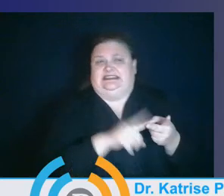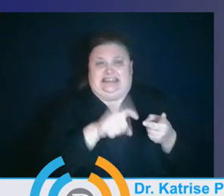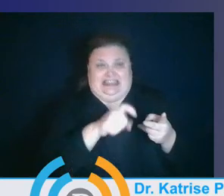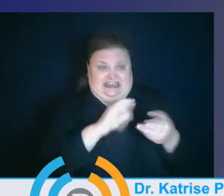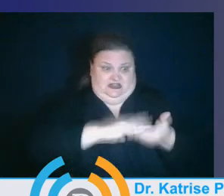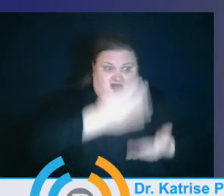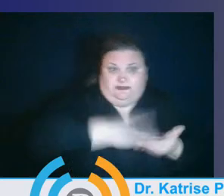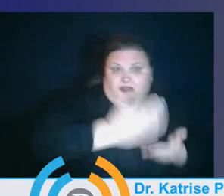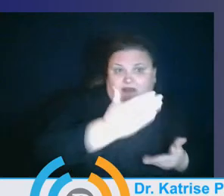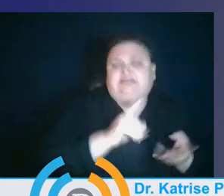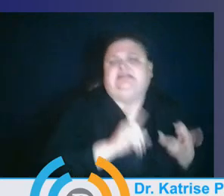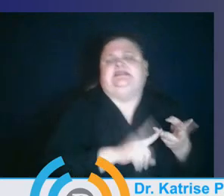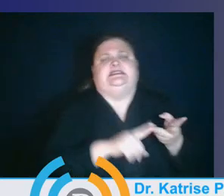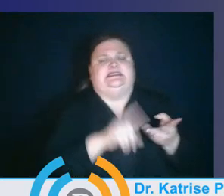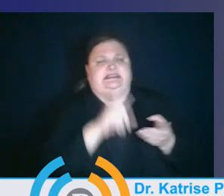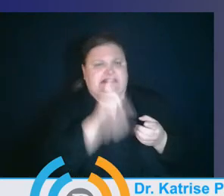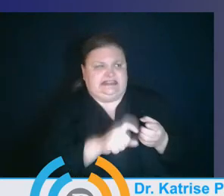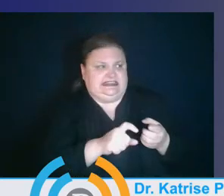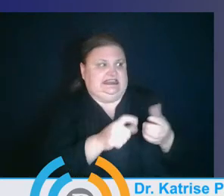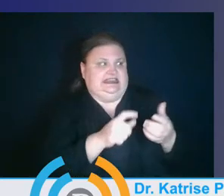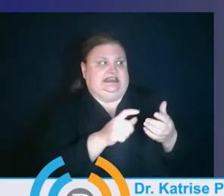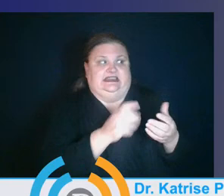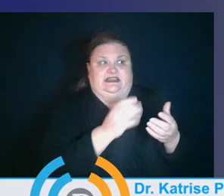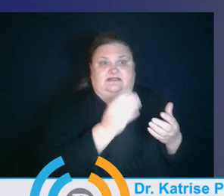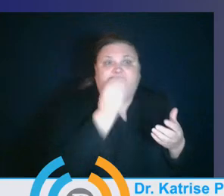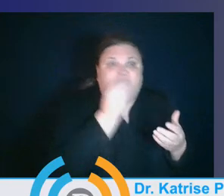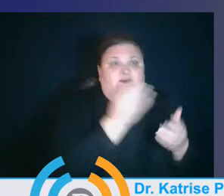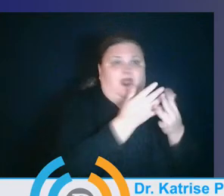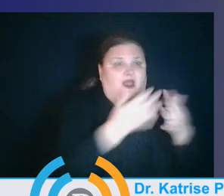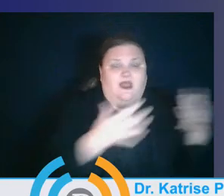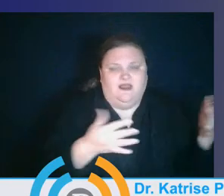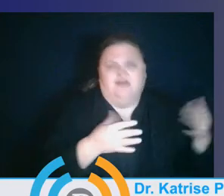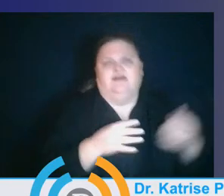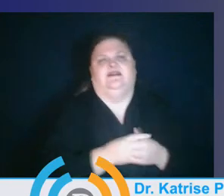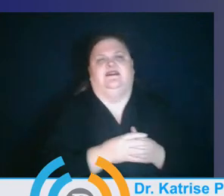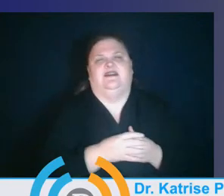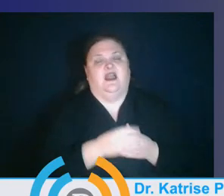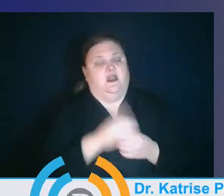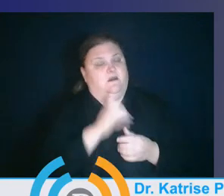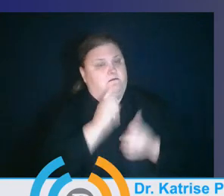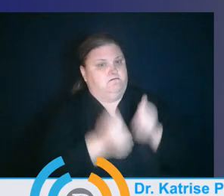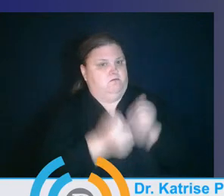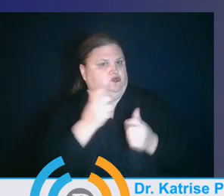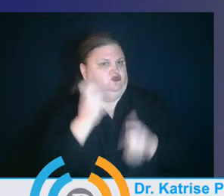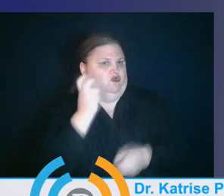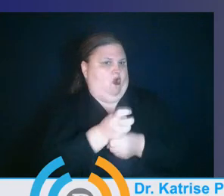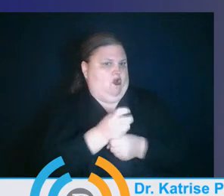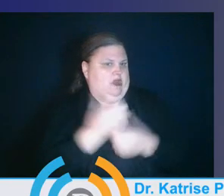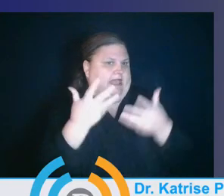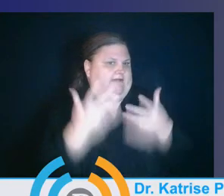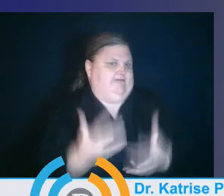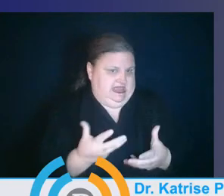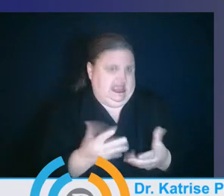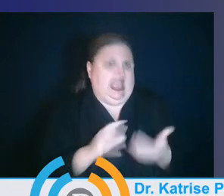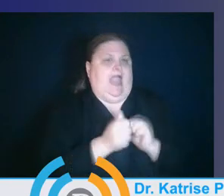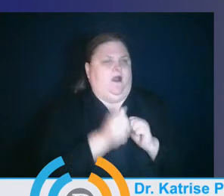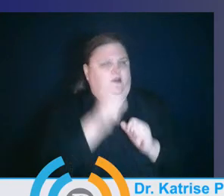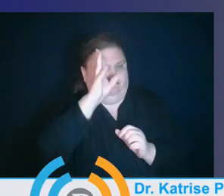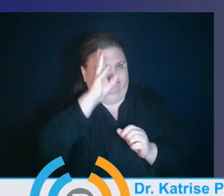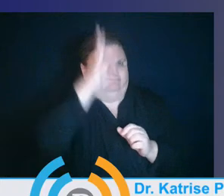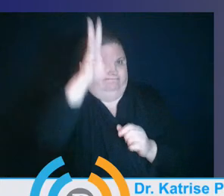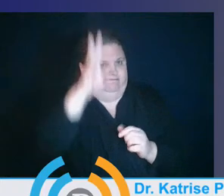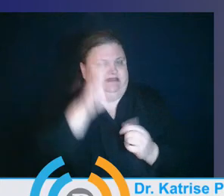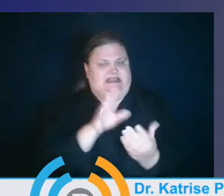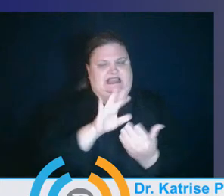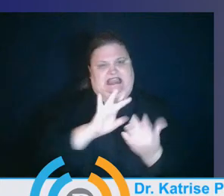And I'd say the heaviest list was putting together an action plan of one-to-one digital learning platform in less